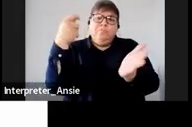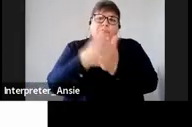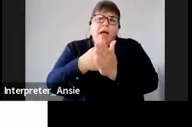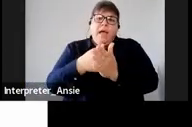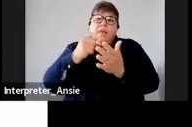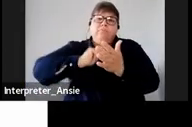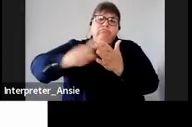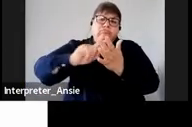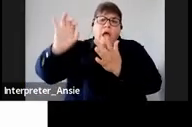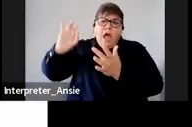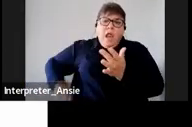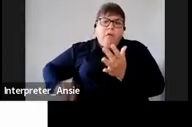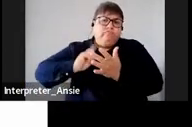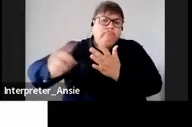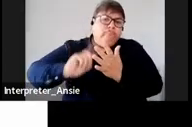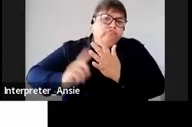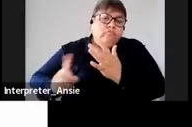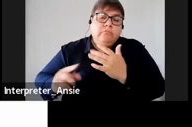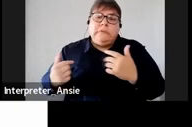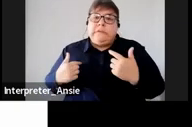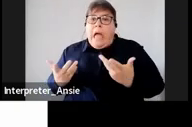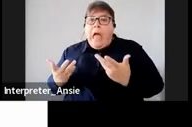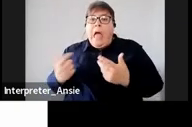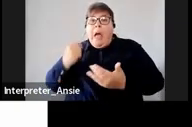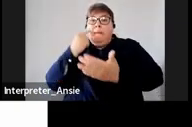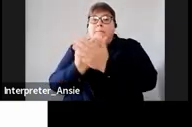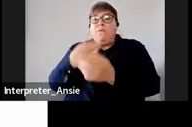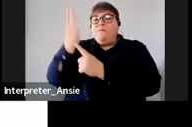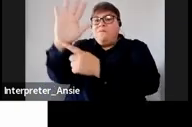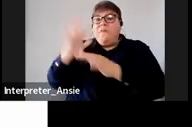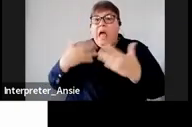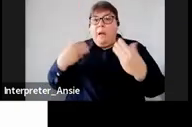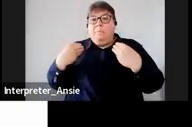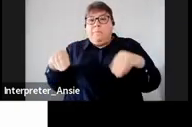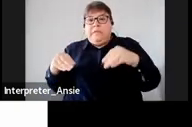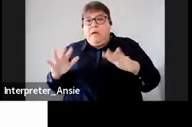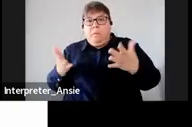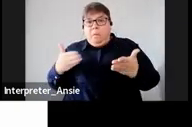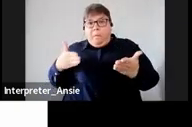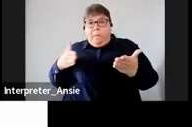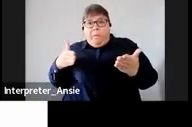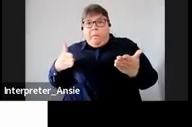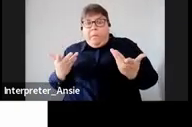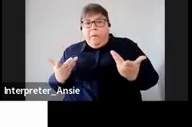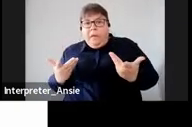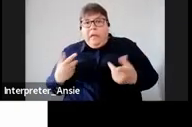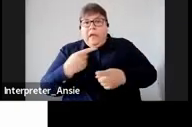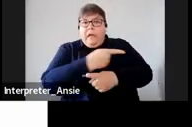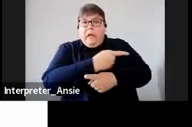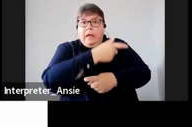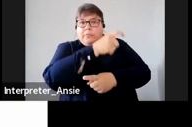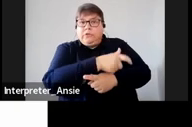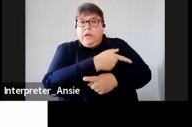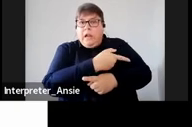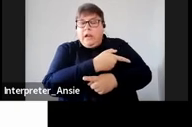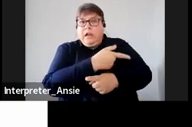I won't be able to provide it for business or also if myself being an individual I receive certain figures which went to my